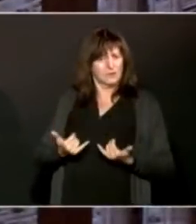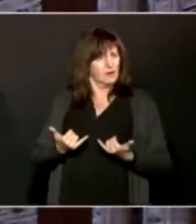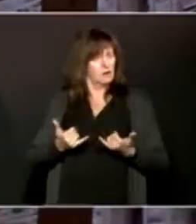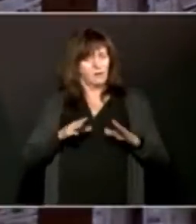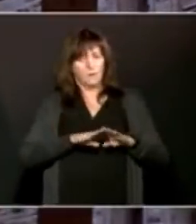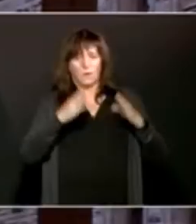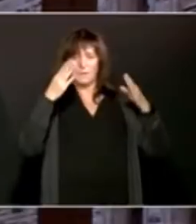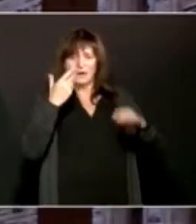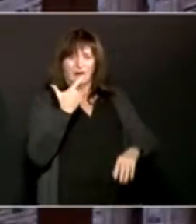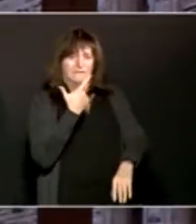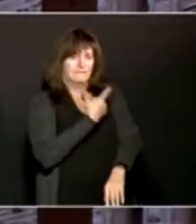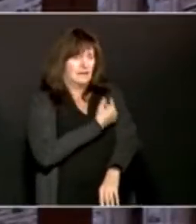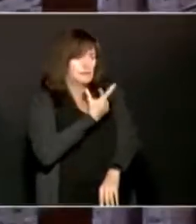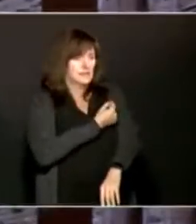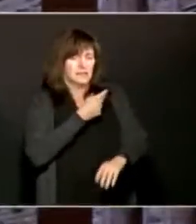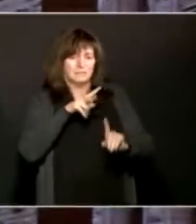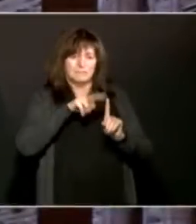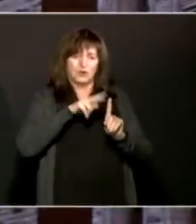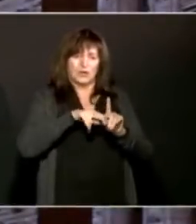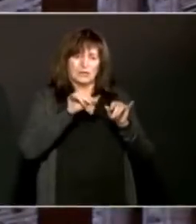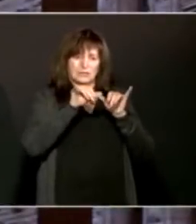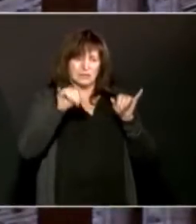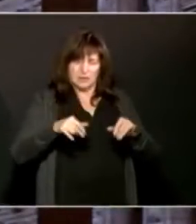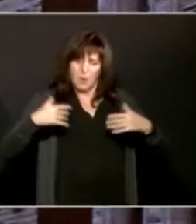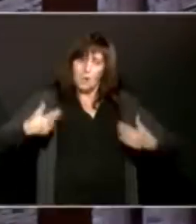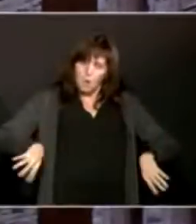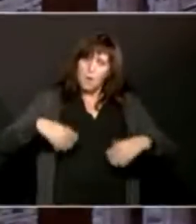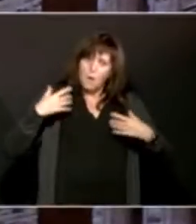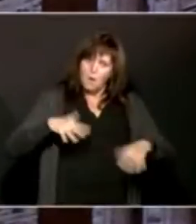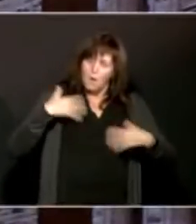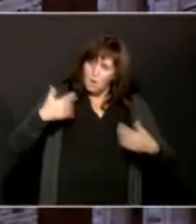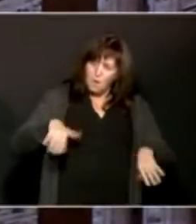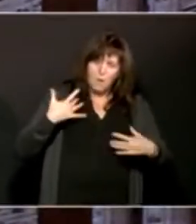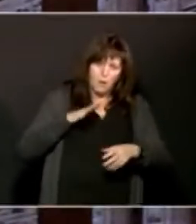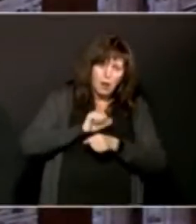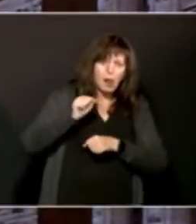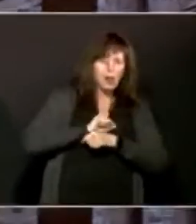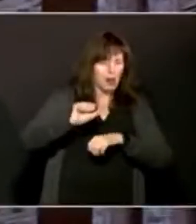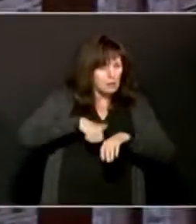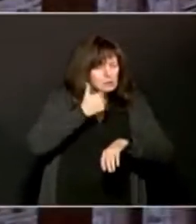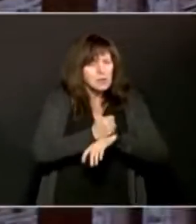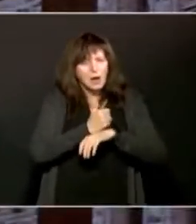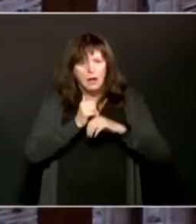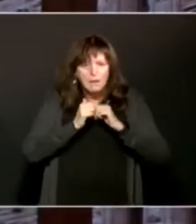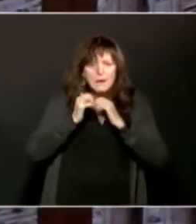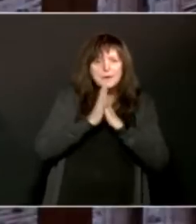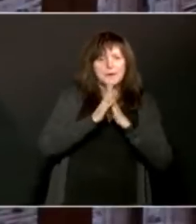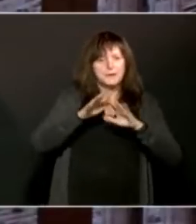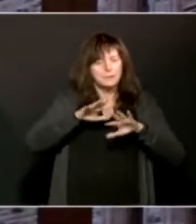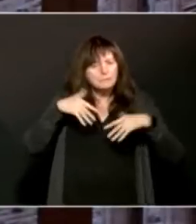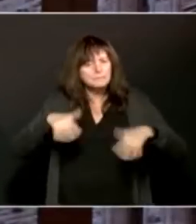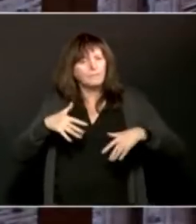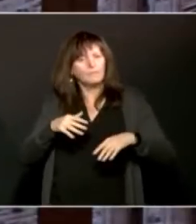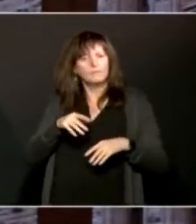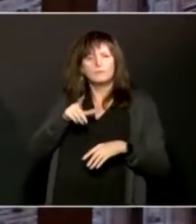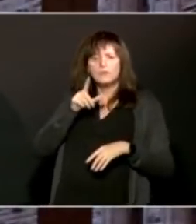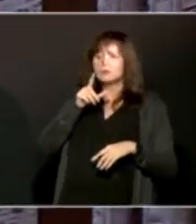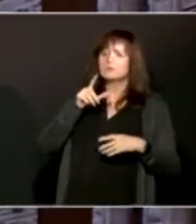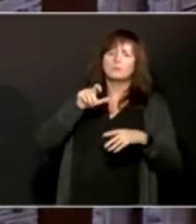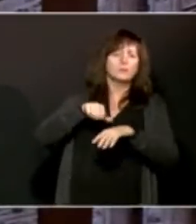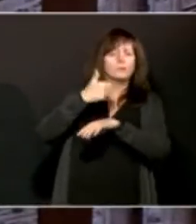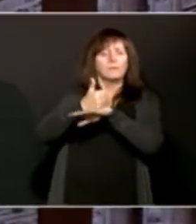undertaking to put this all together. And the first group of booking is for those 80 or over